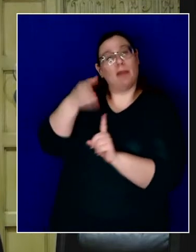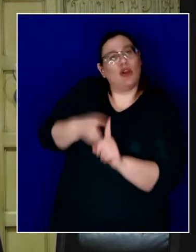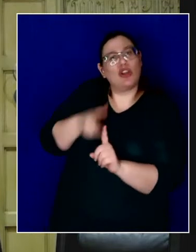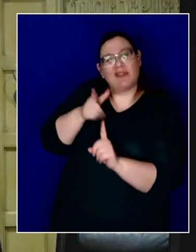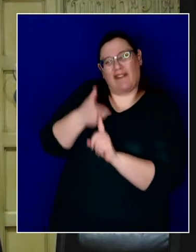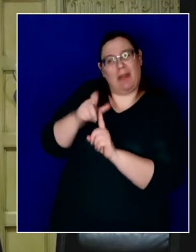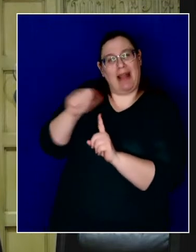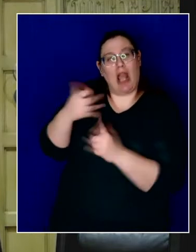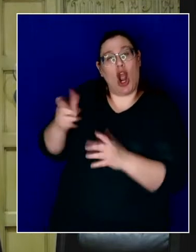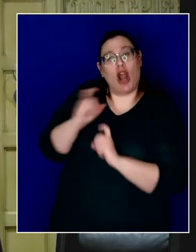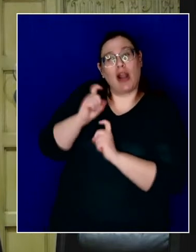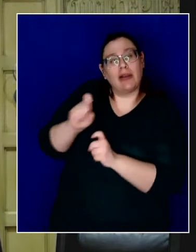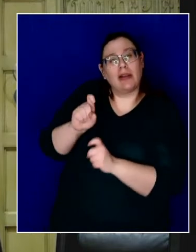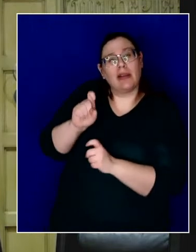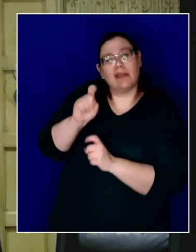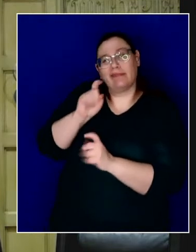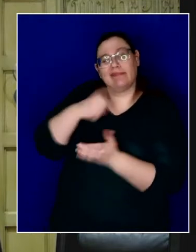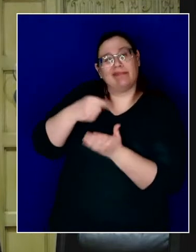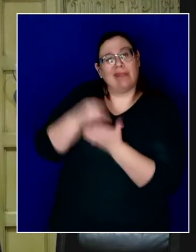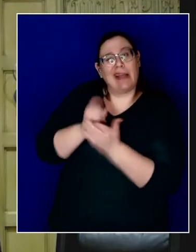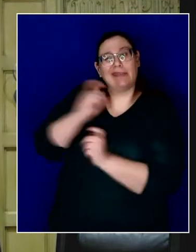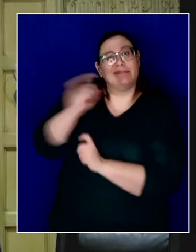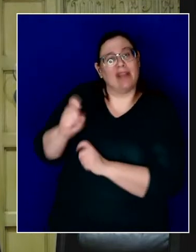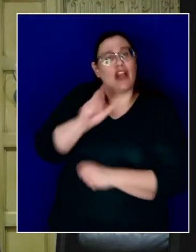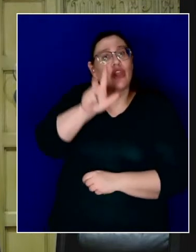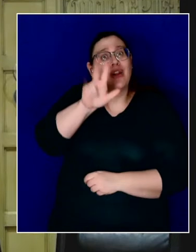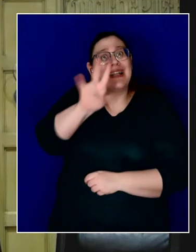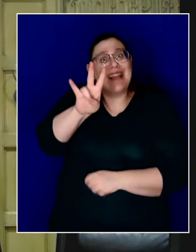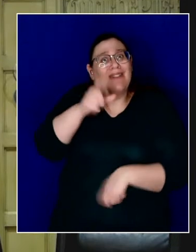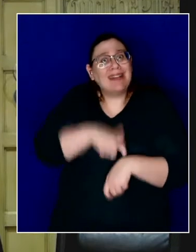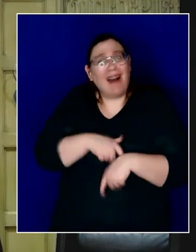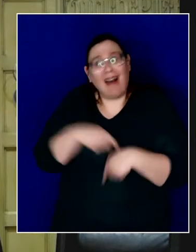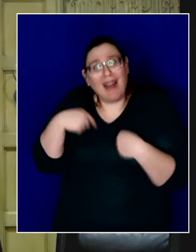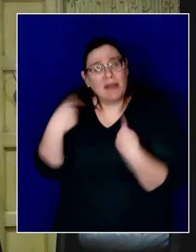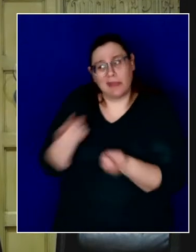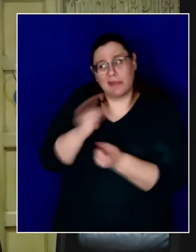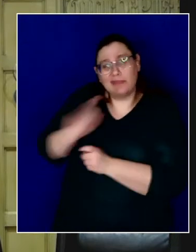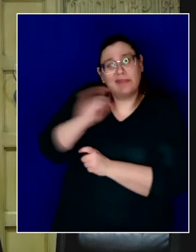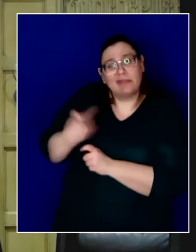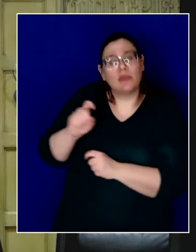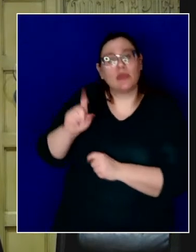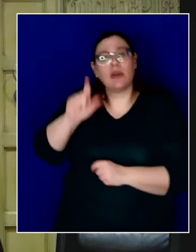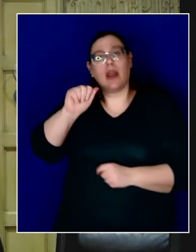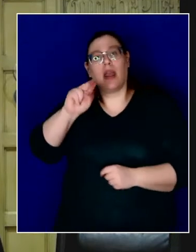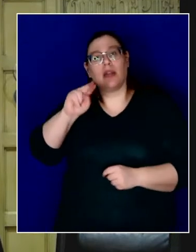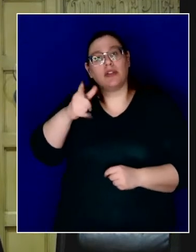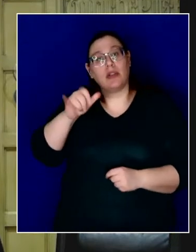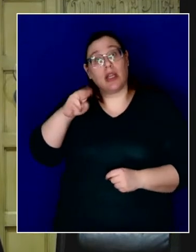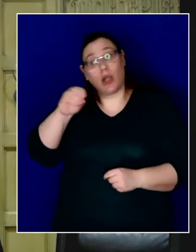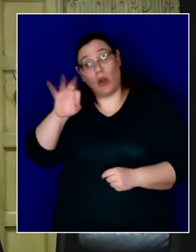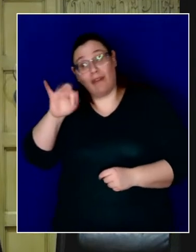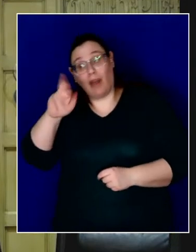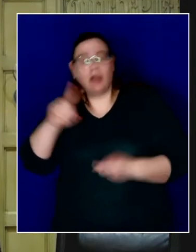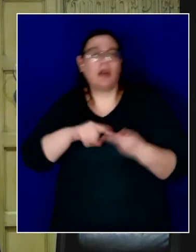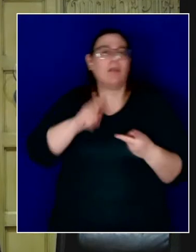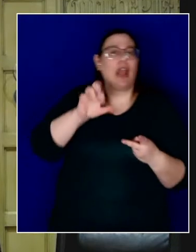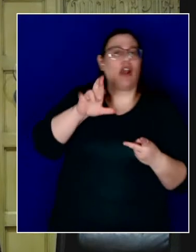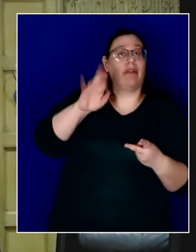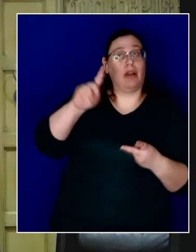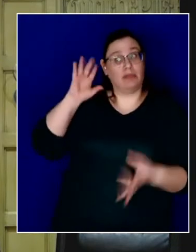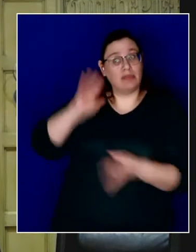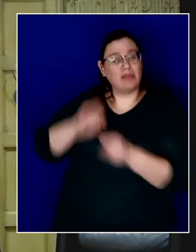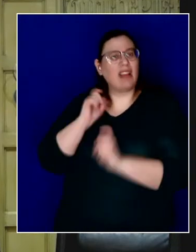37 separate times to the Angelino Fund and to the Mayor's Fund, totally more than $5,000.